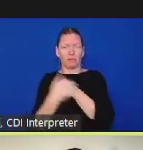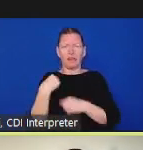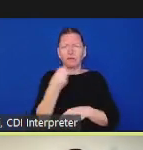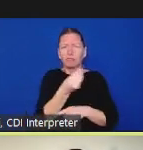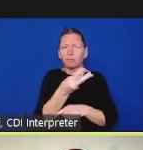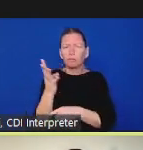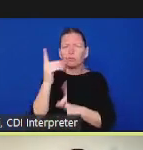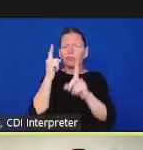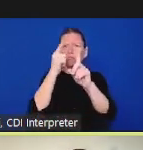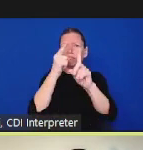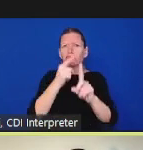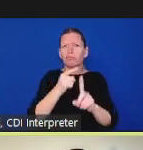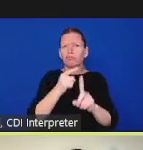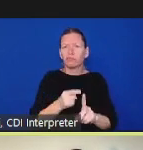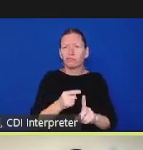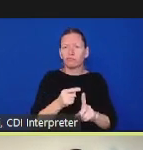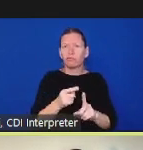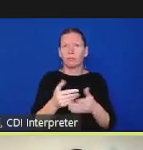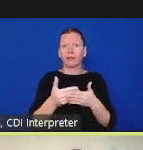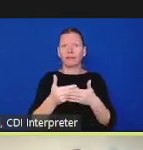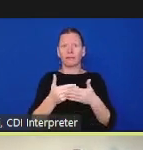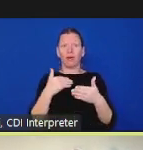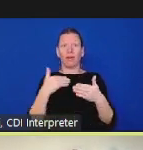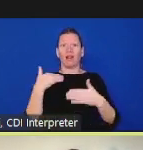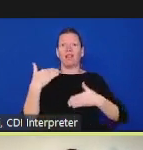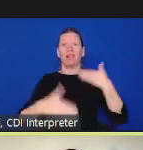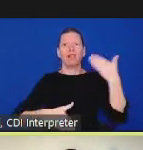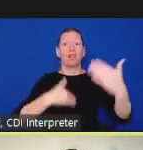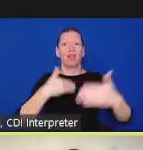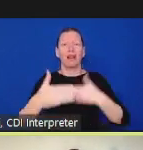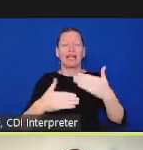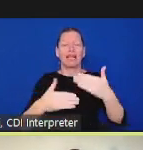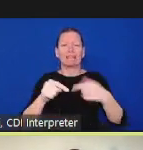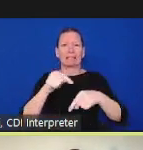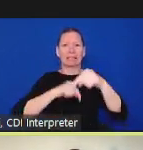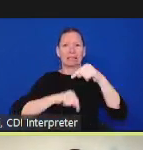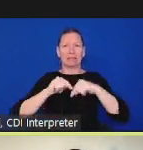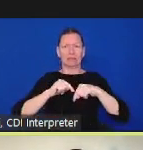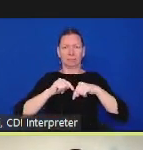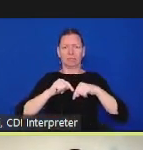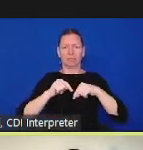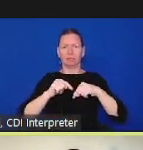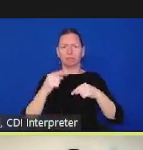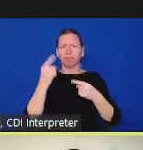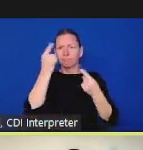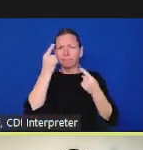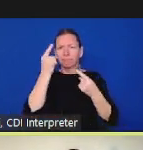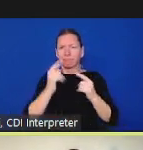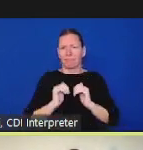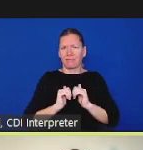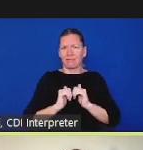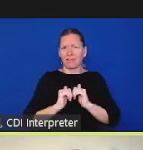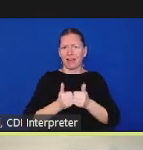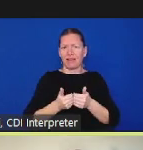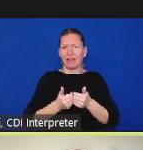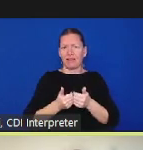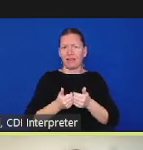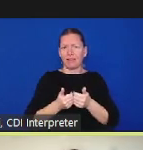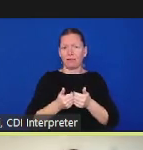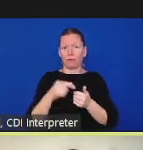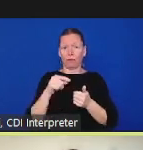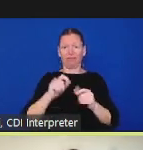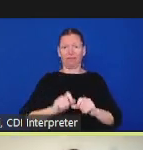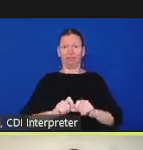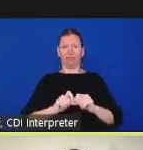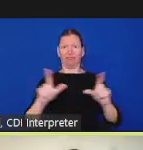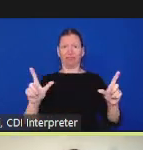have to have a sense of how we want to do that so these are some um conversation norms meeting agreements that